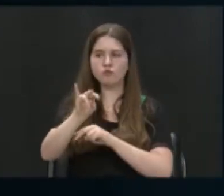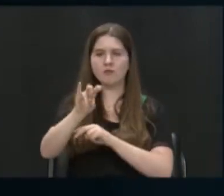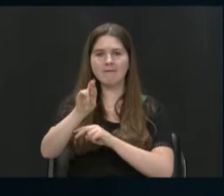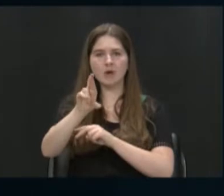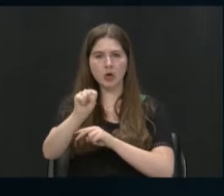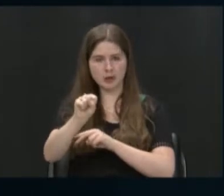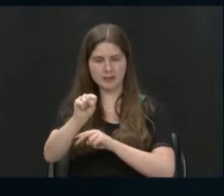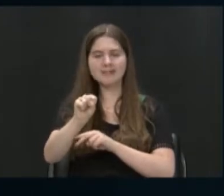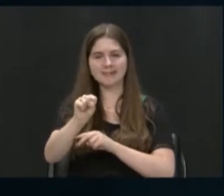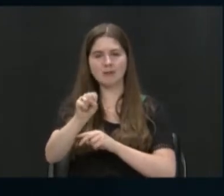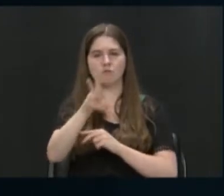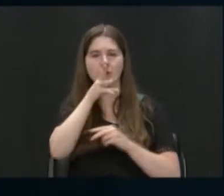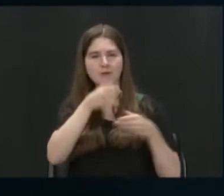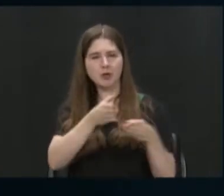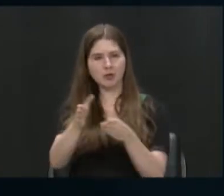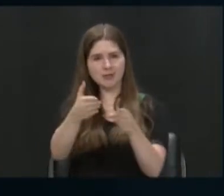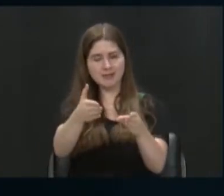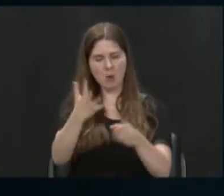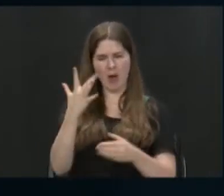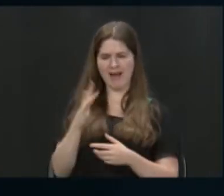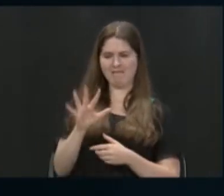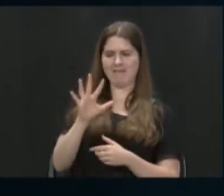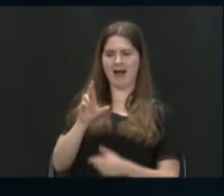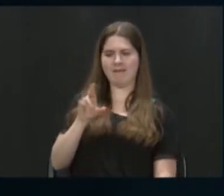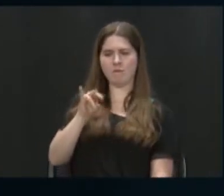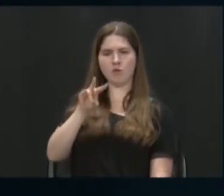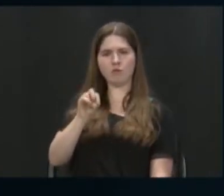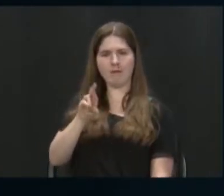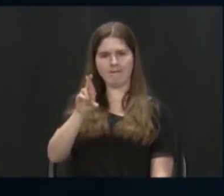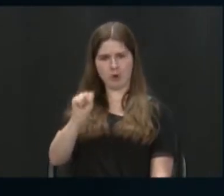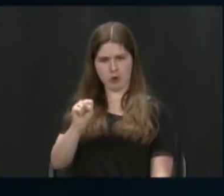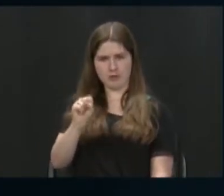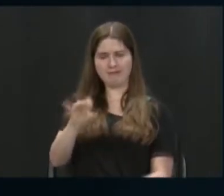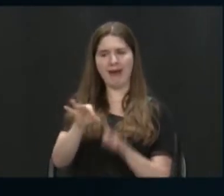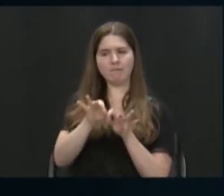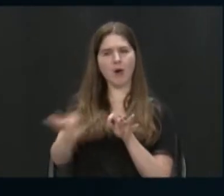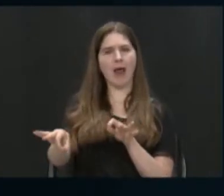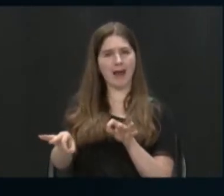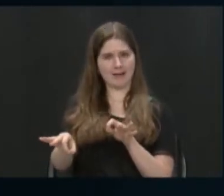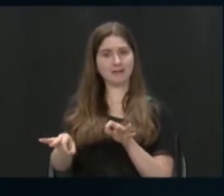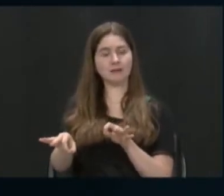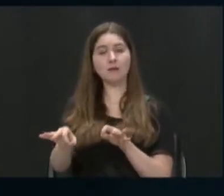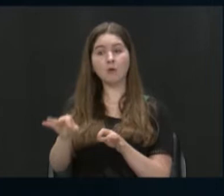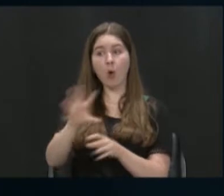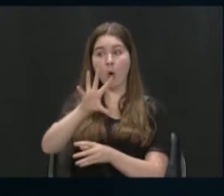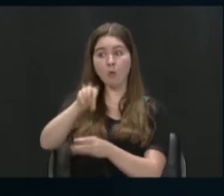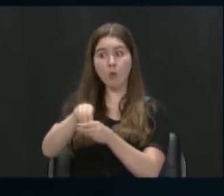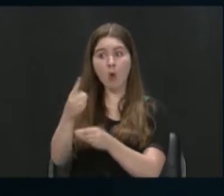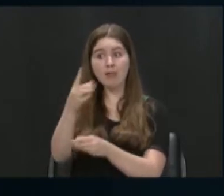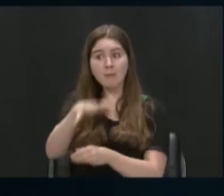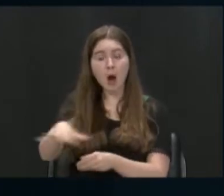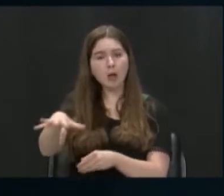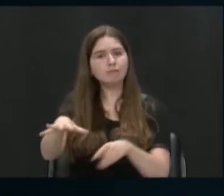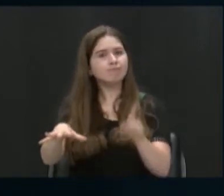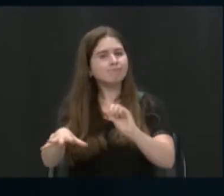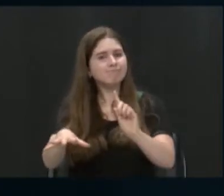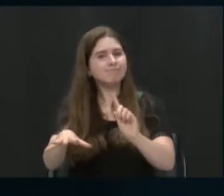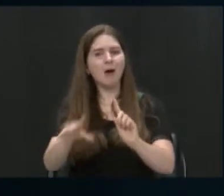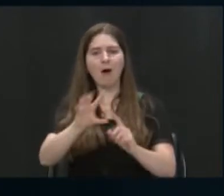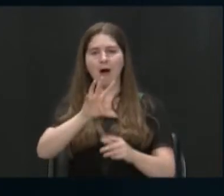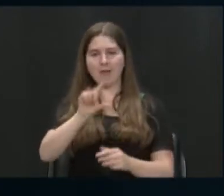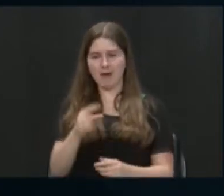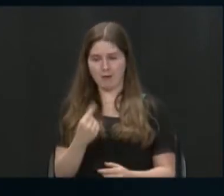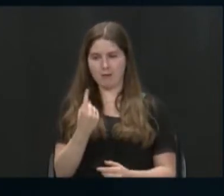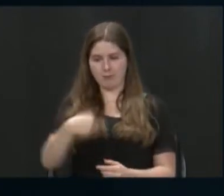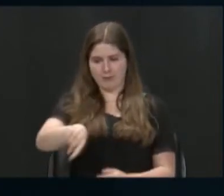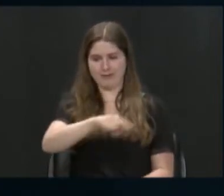five rivers is a relevant expression, not just because of the parks, but because there are five rivers that converge in